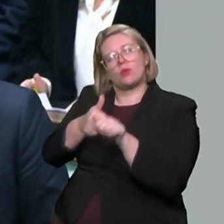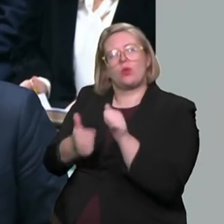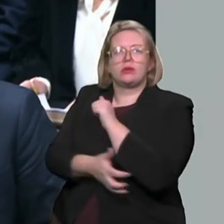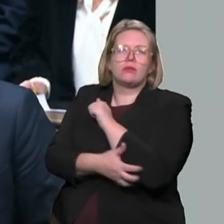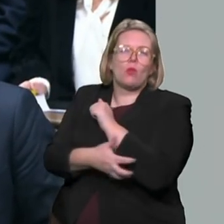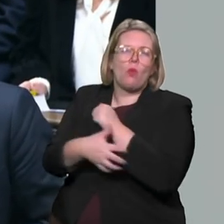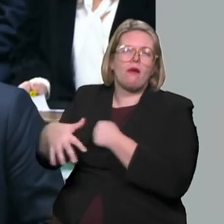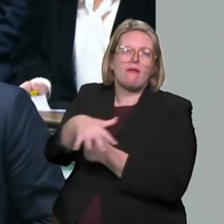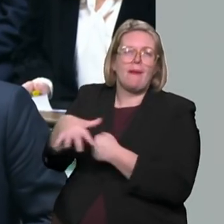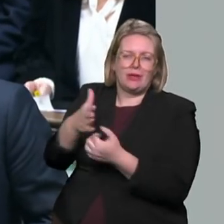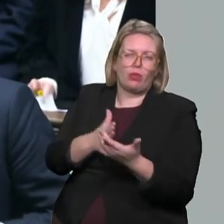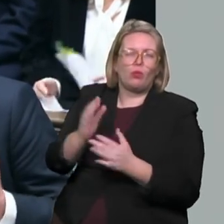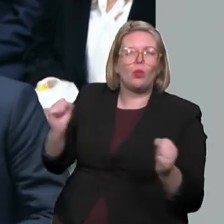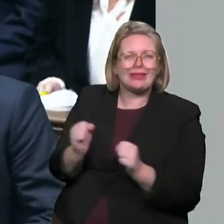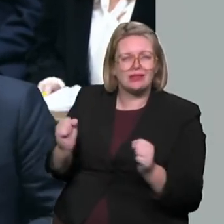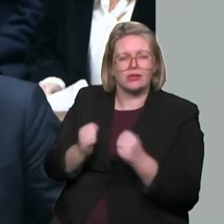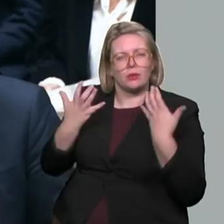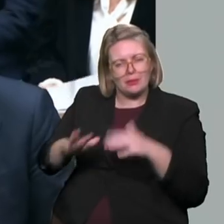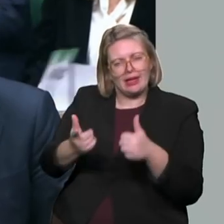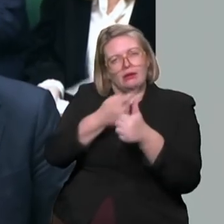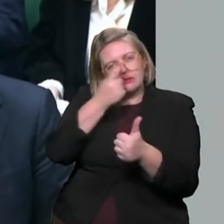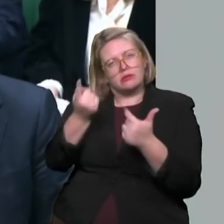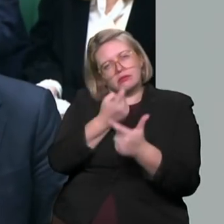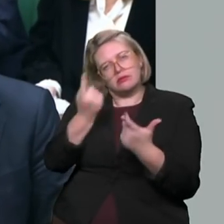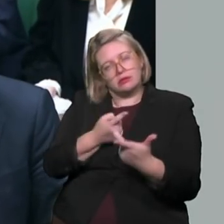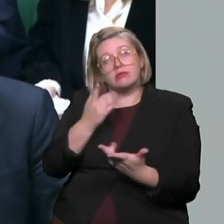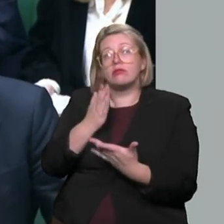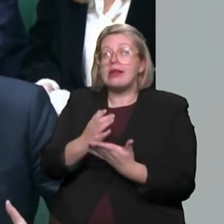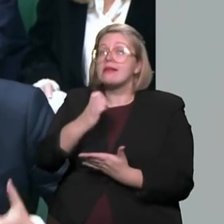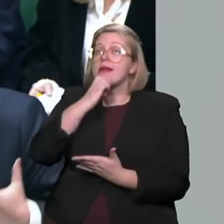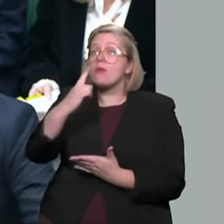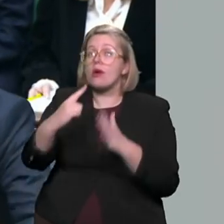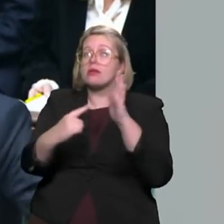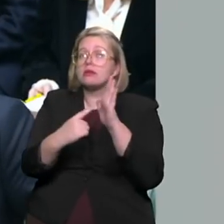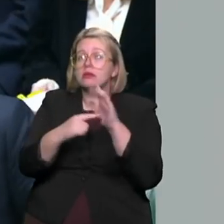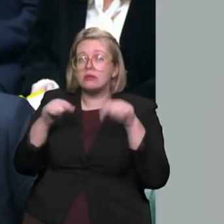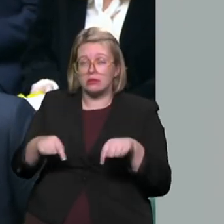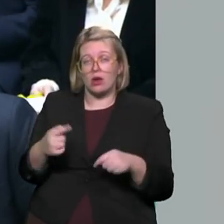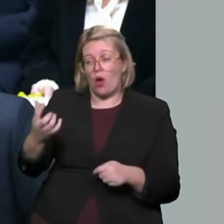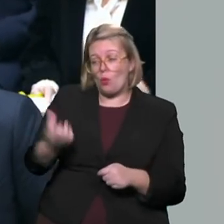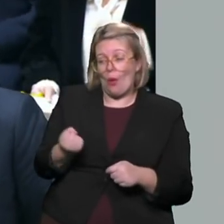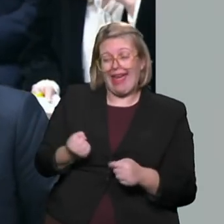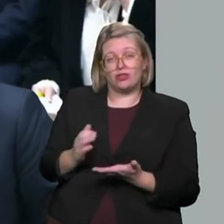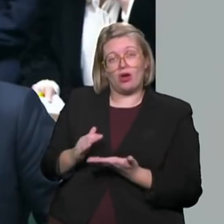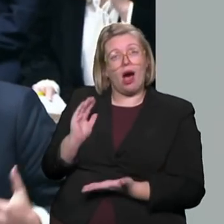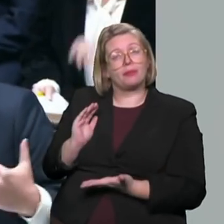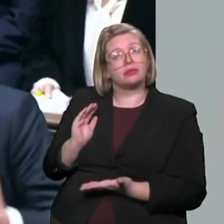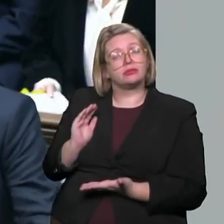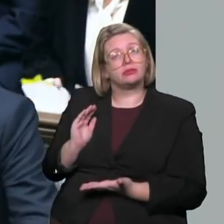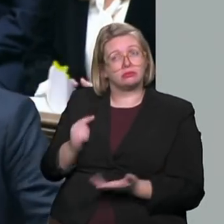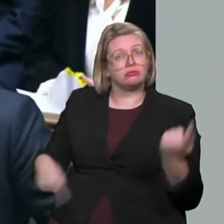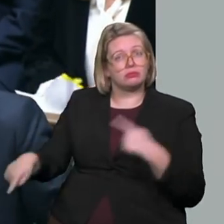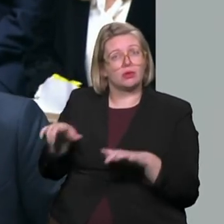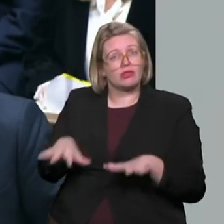over the winter. The most important thing that happening in this country is that wages are going up, and